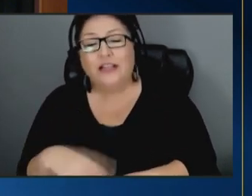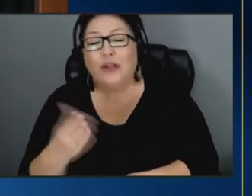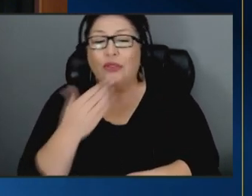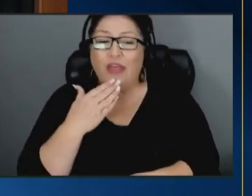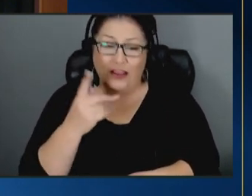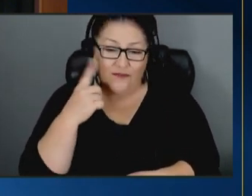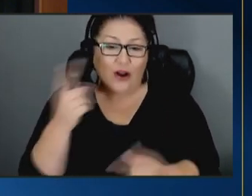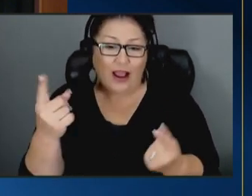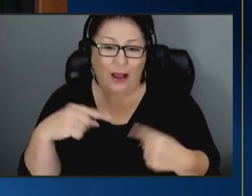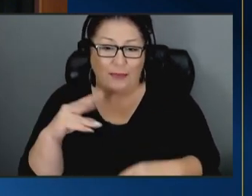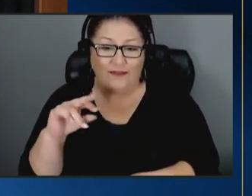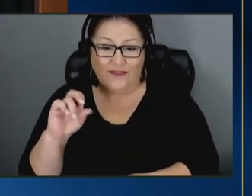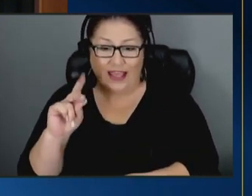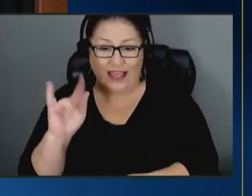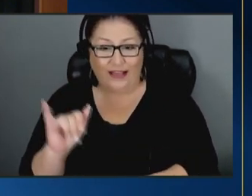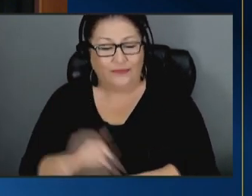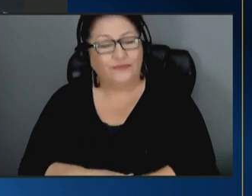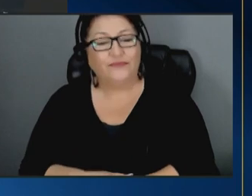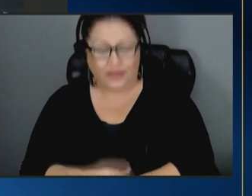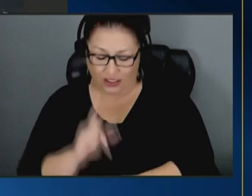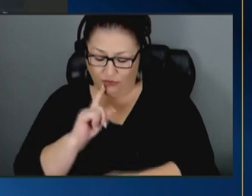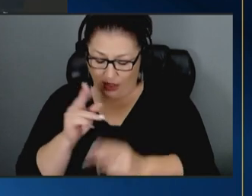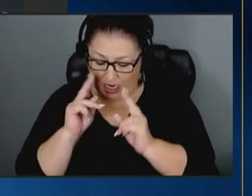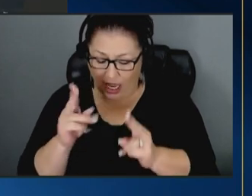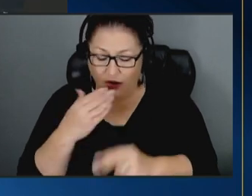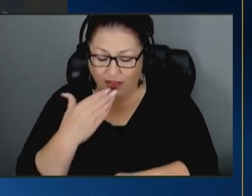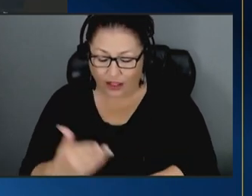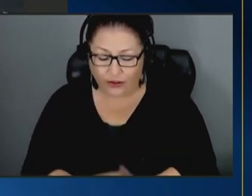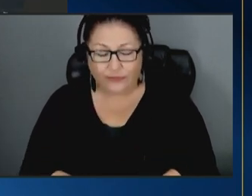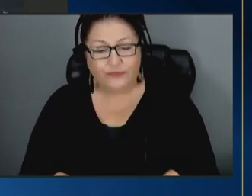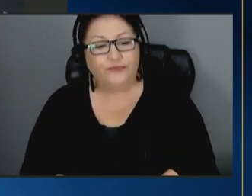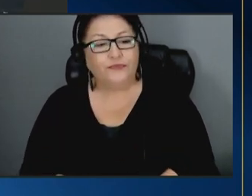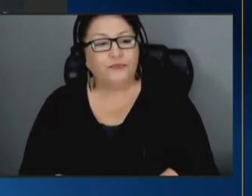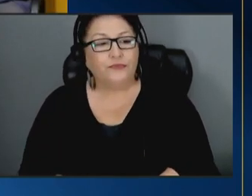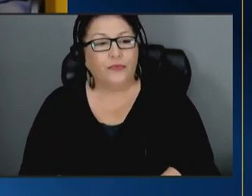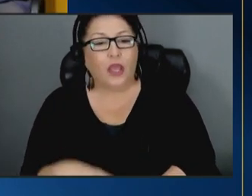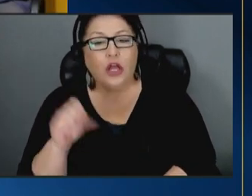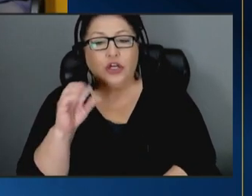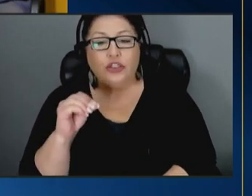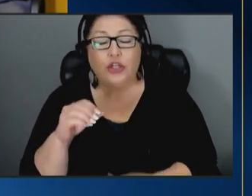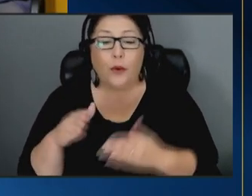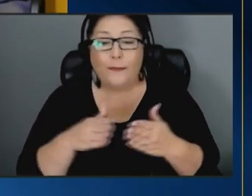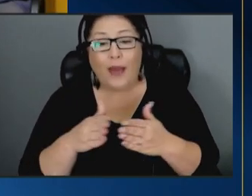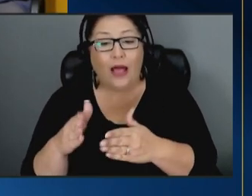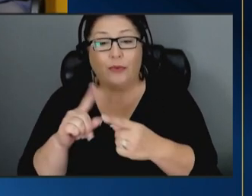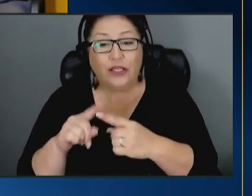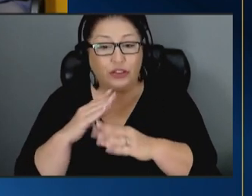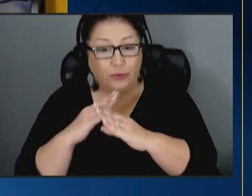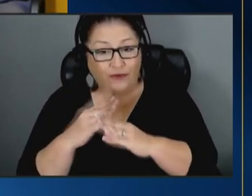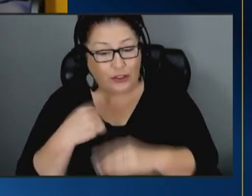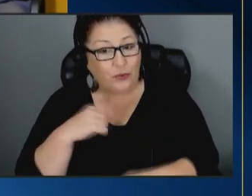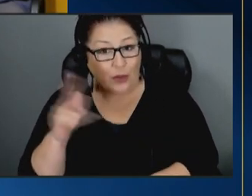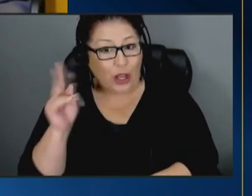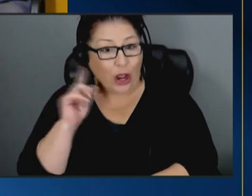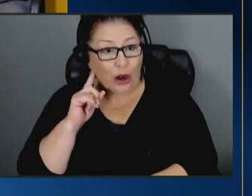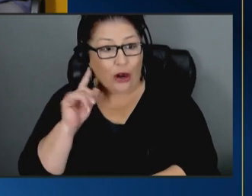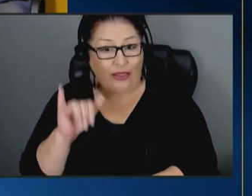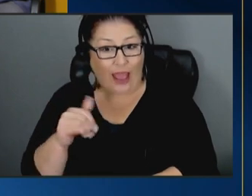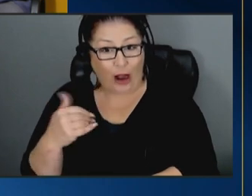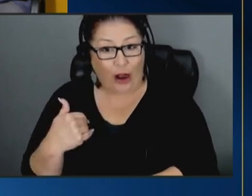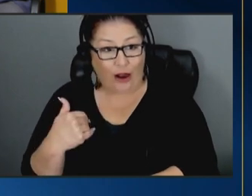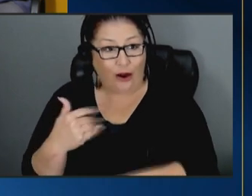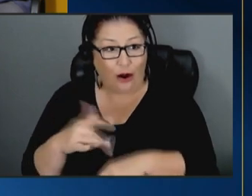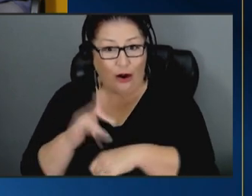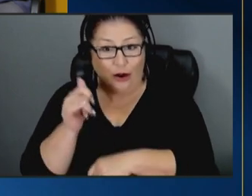it's an honor thank you so pathways to prevention we heard that earlier this